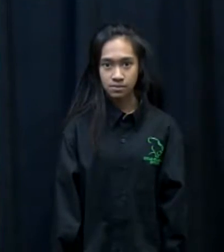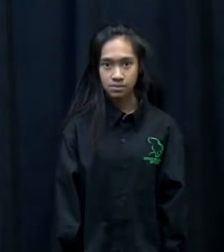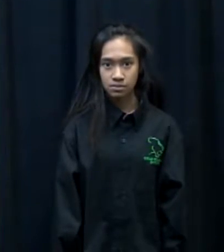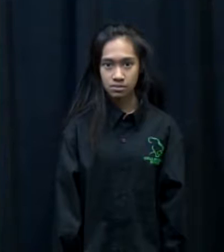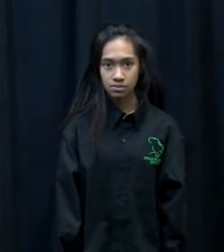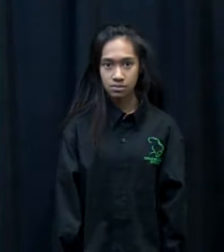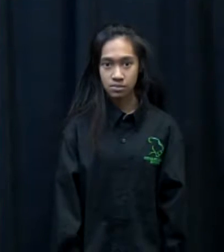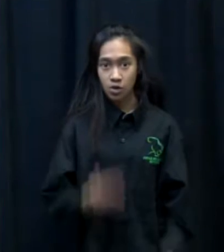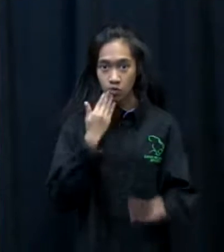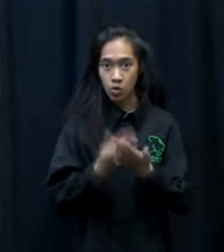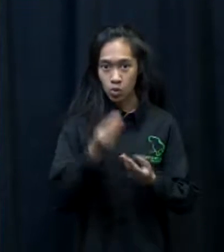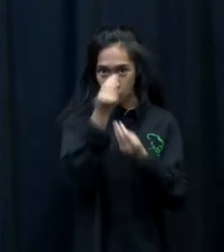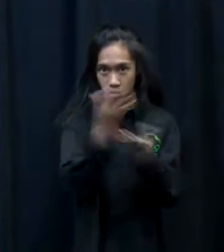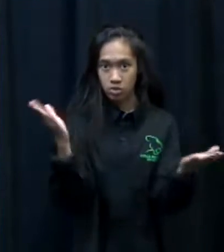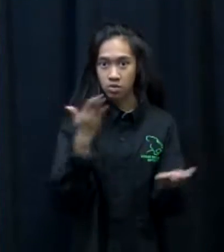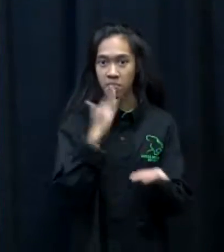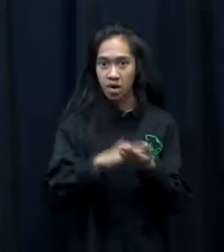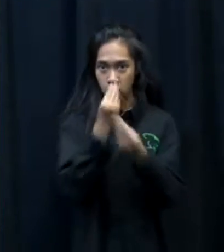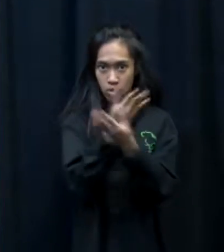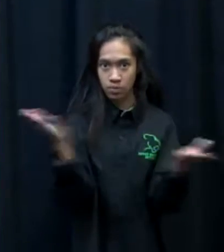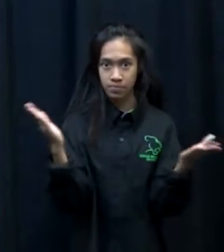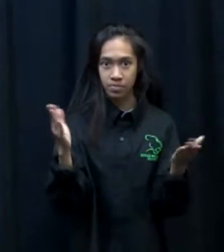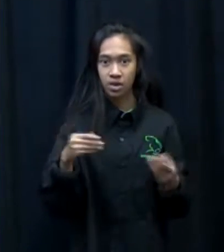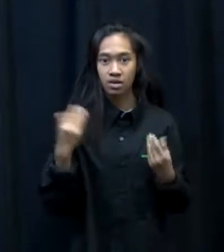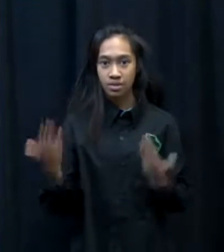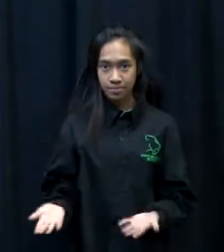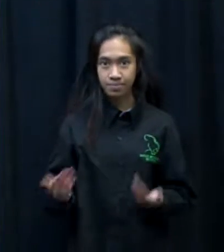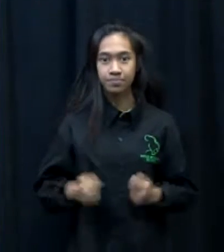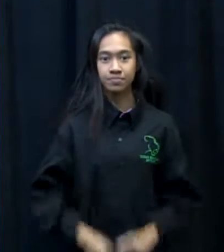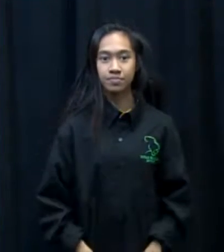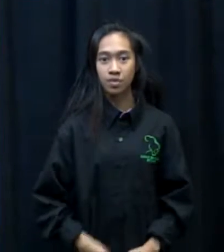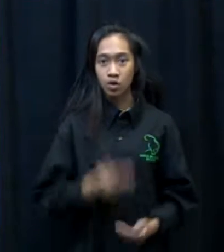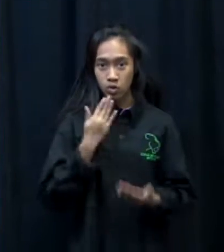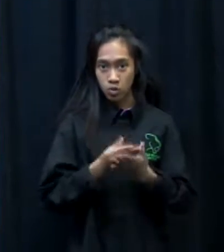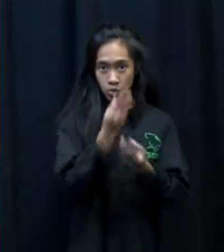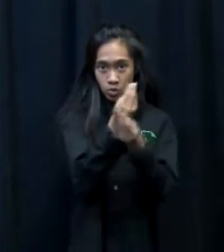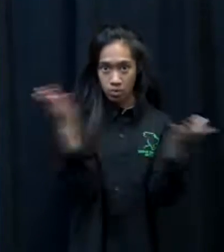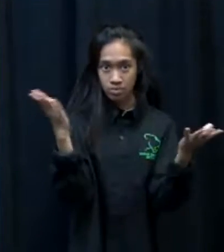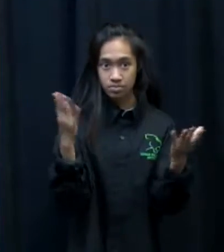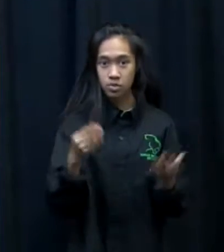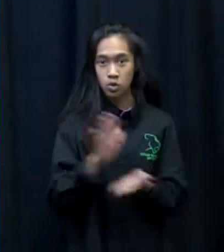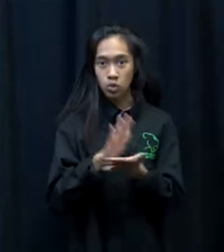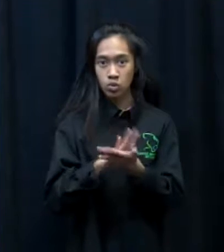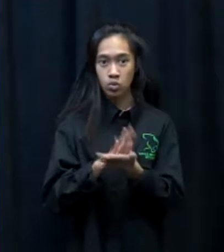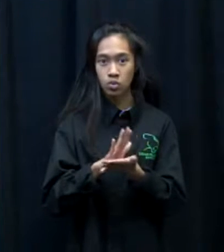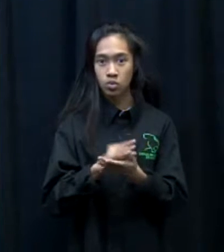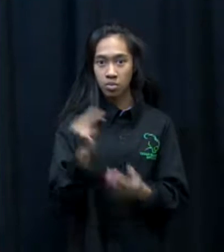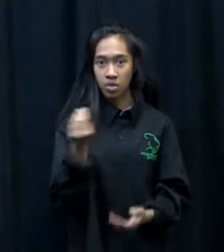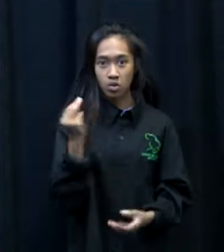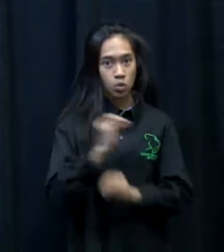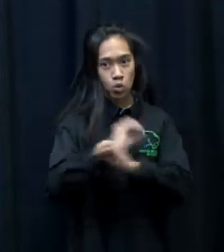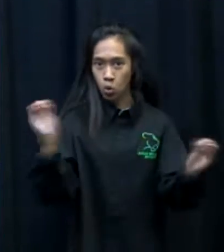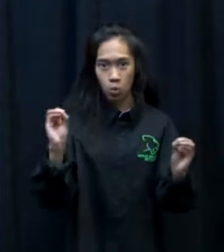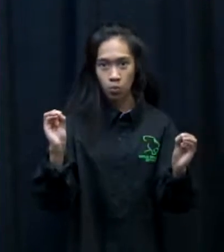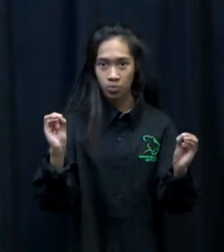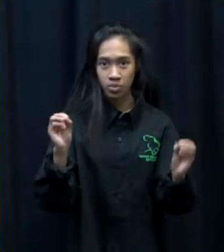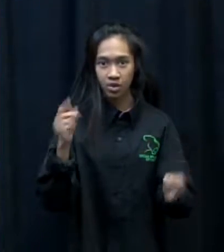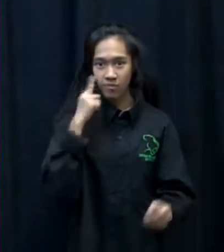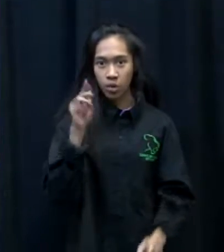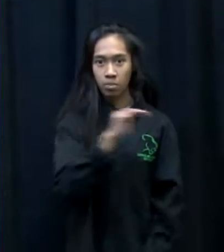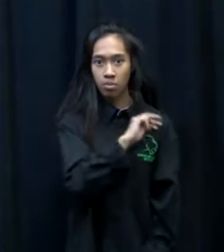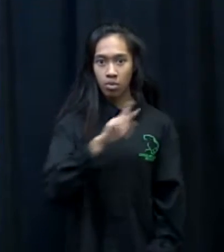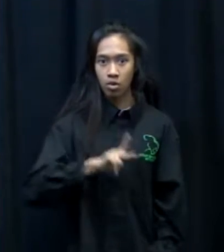In the good news, bad news frame, we have this. The good news is school will be closed on Monday in observance of Martin Luther King Day.